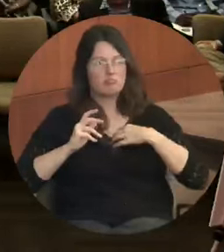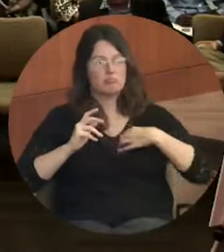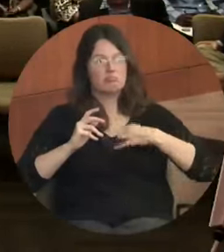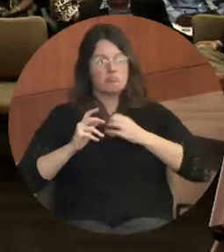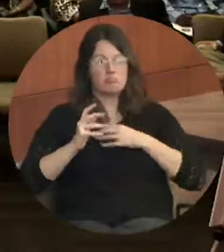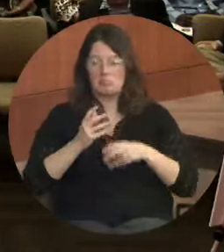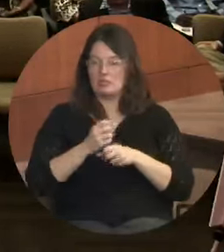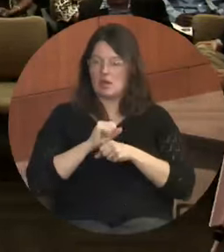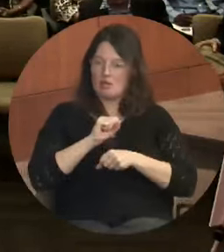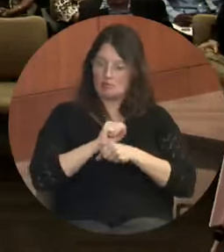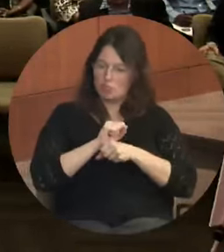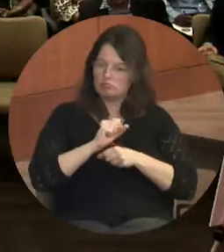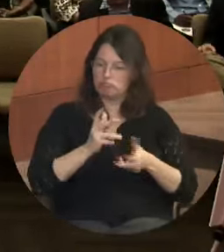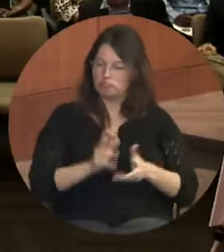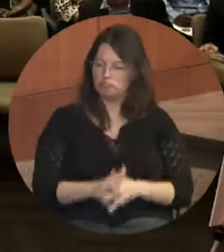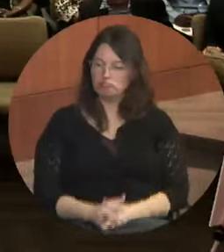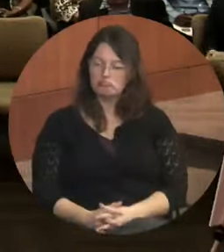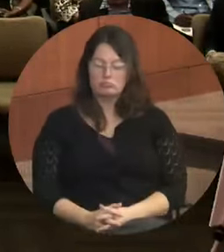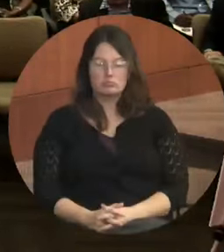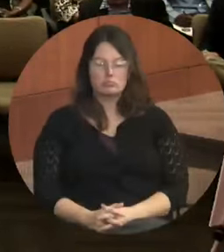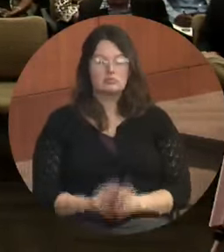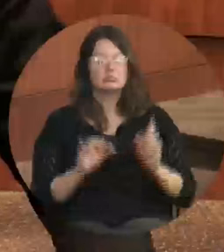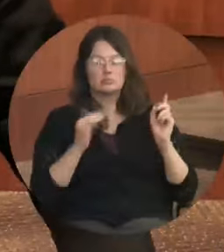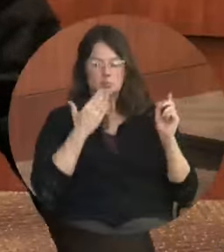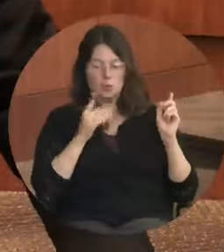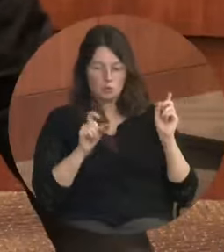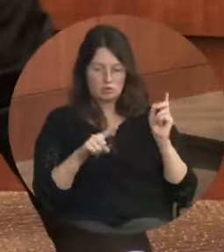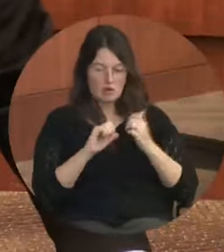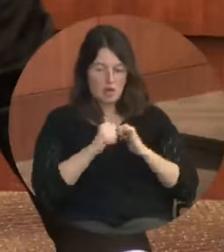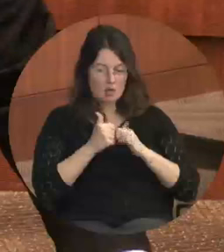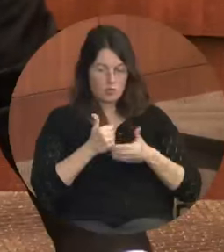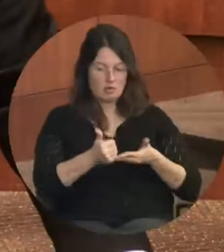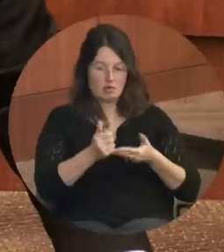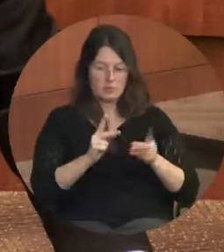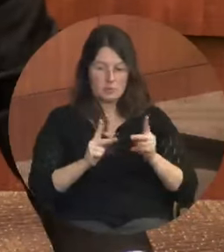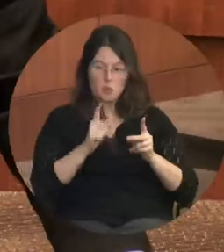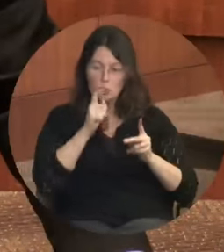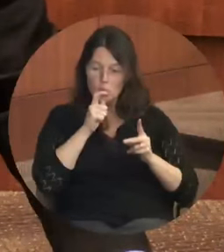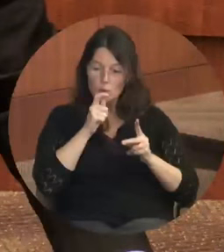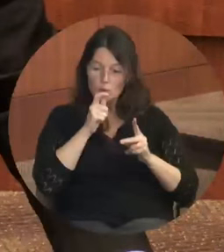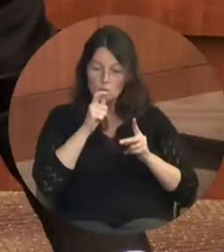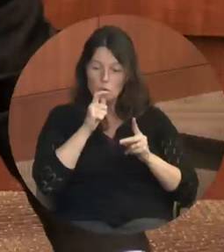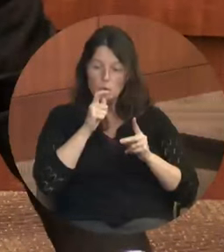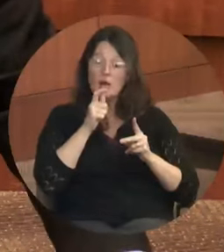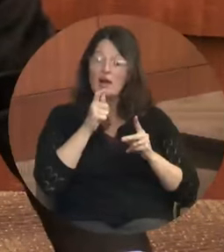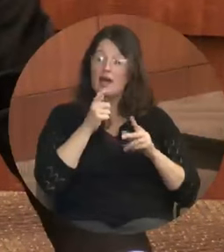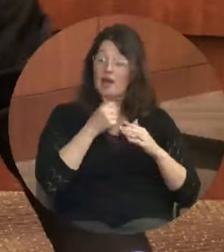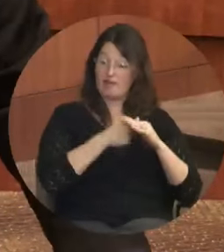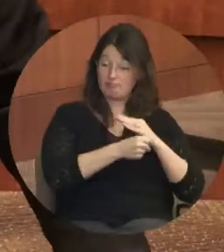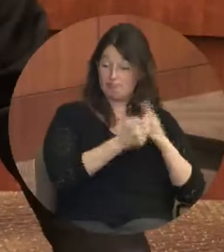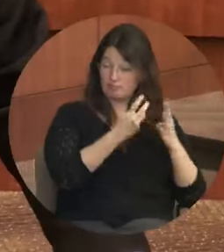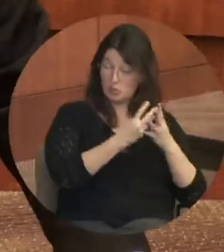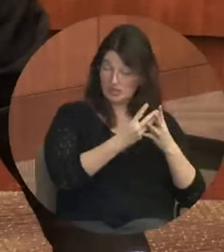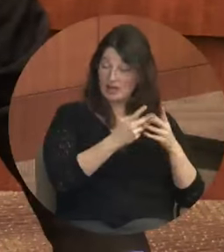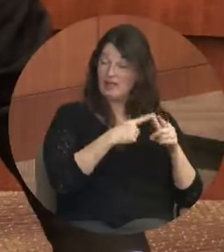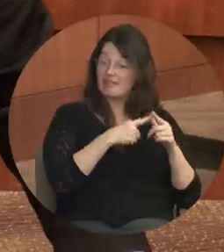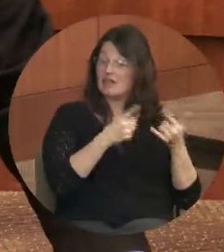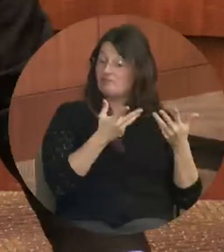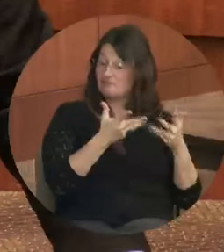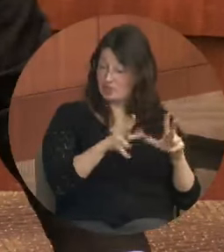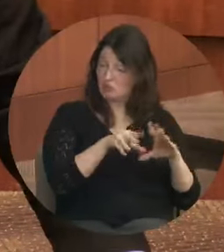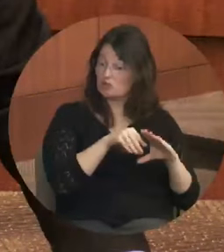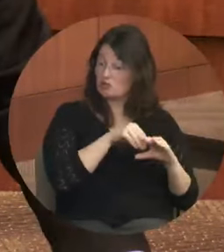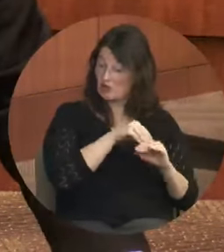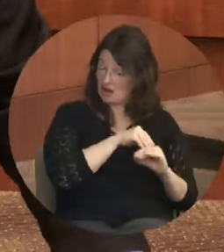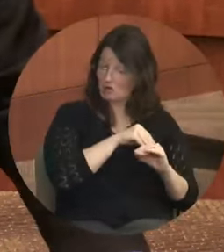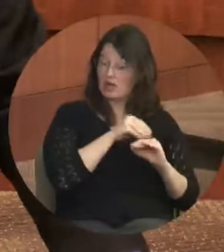Great question. It was about how do we help folks that have served their time in prison or jail and they're